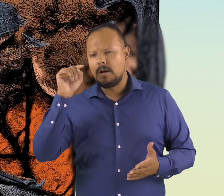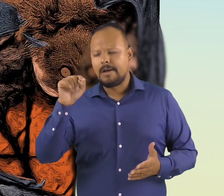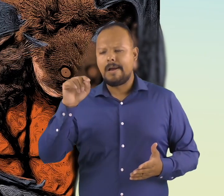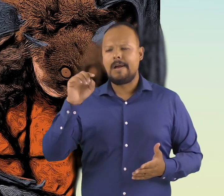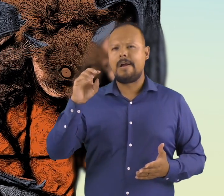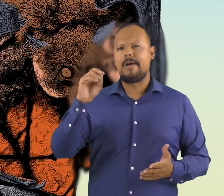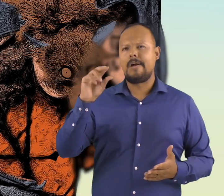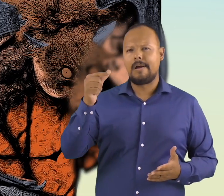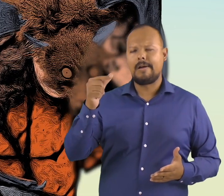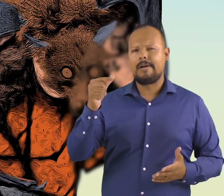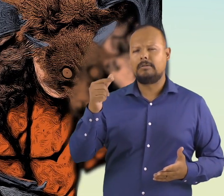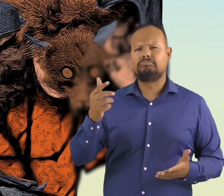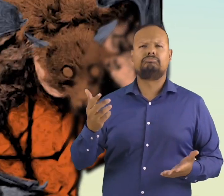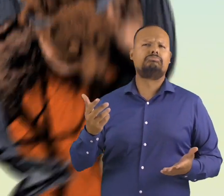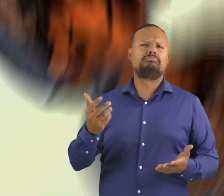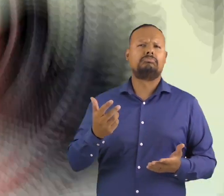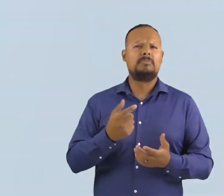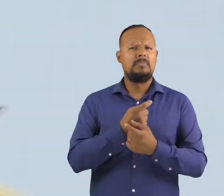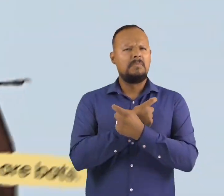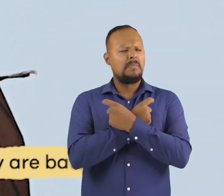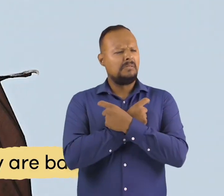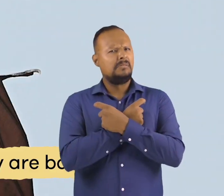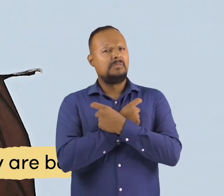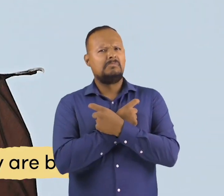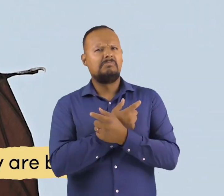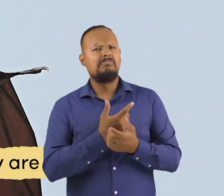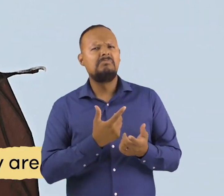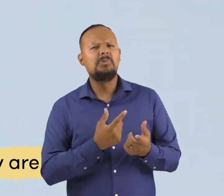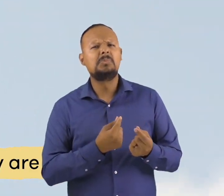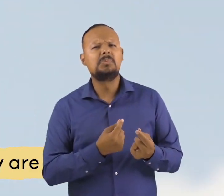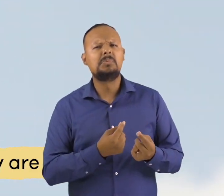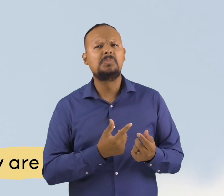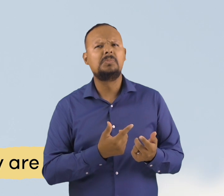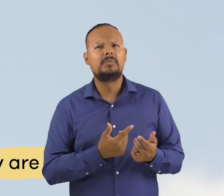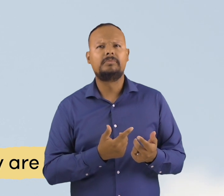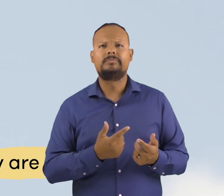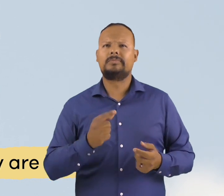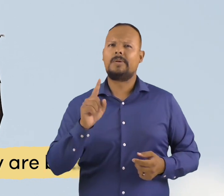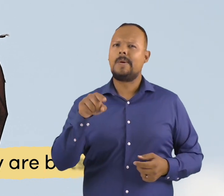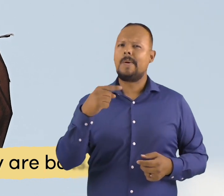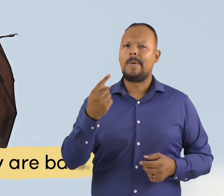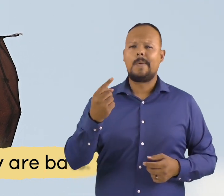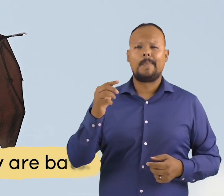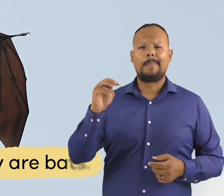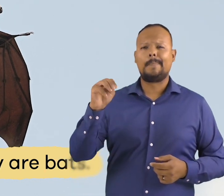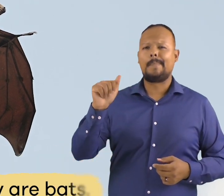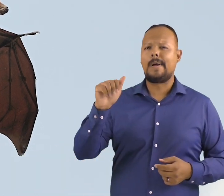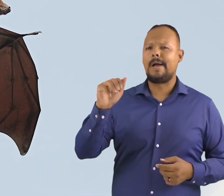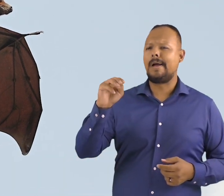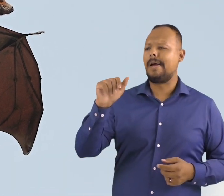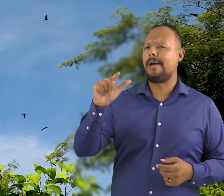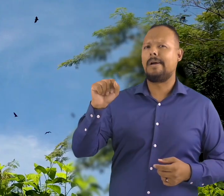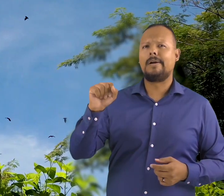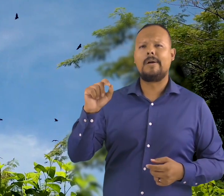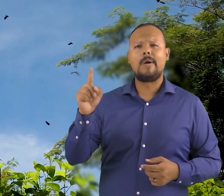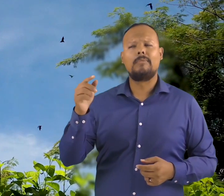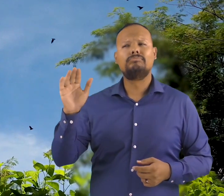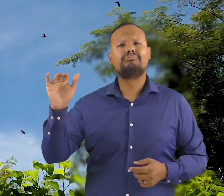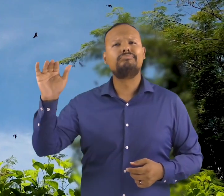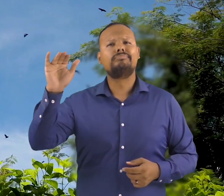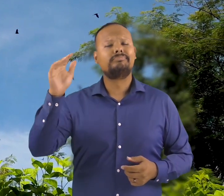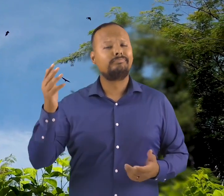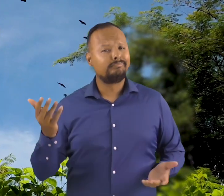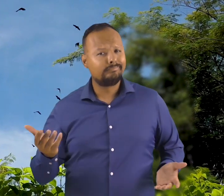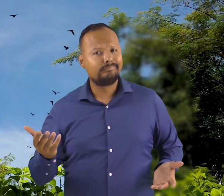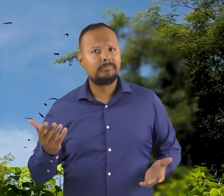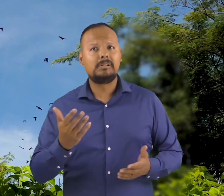What are bats? The only mammals that fly are bats, which is why some people